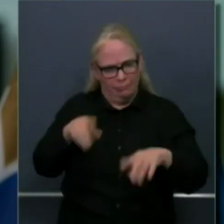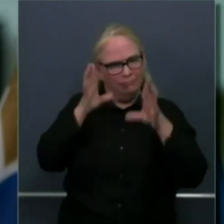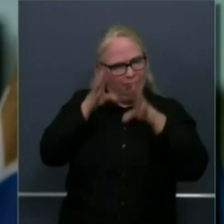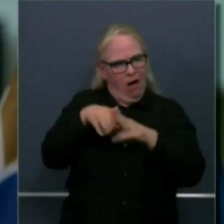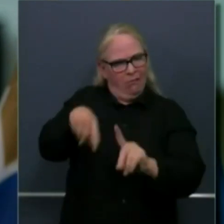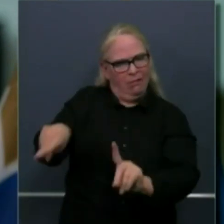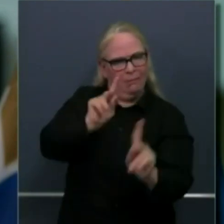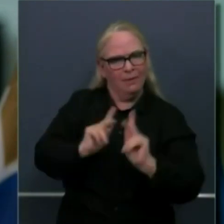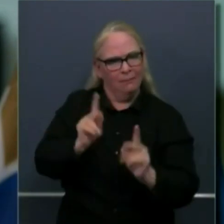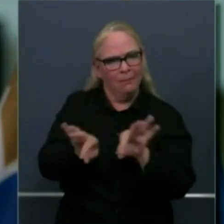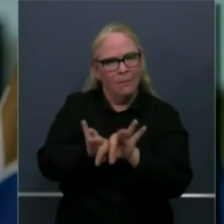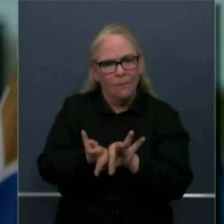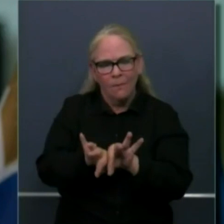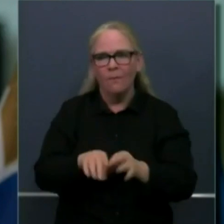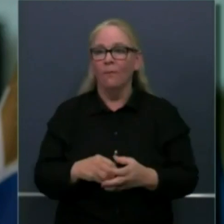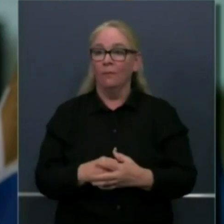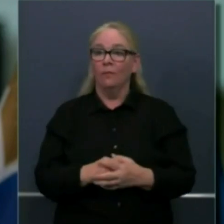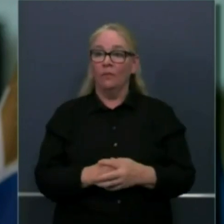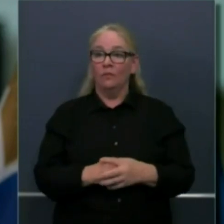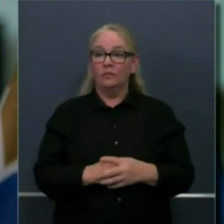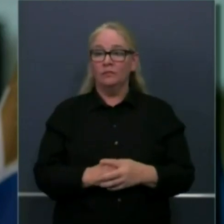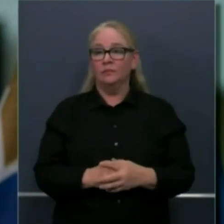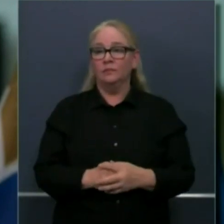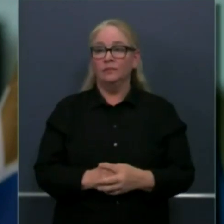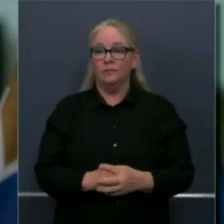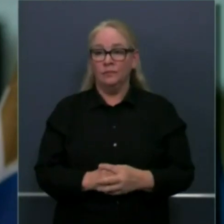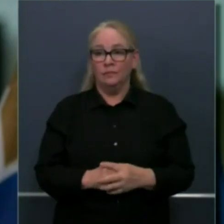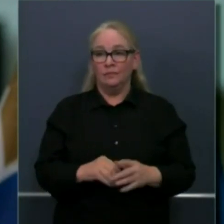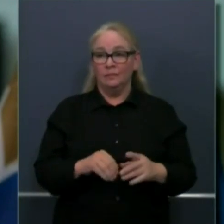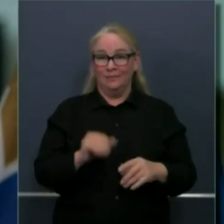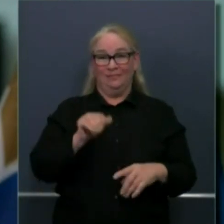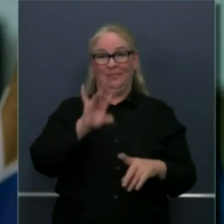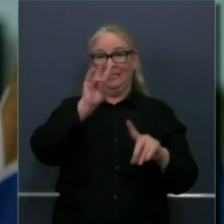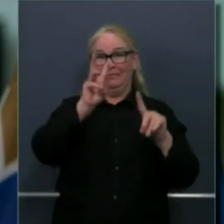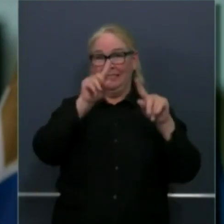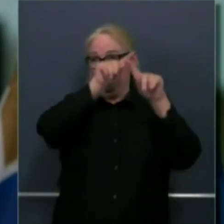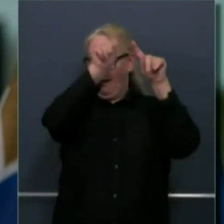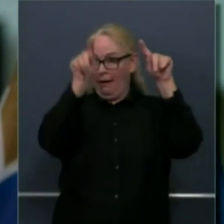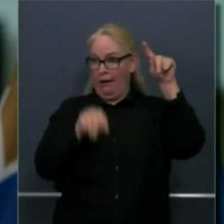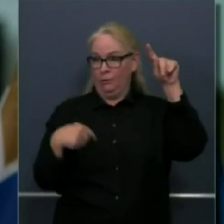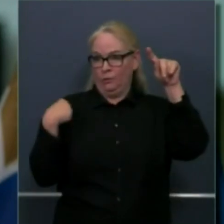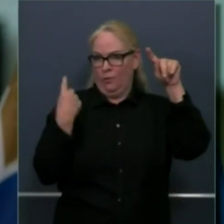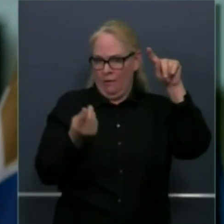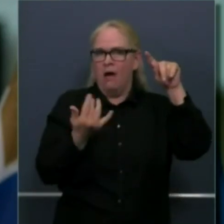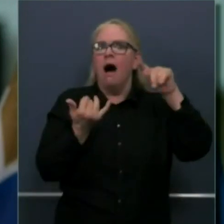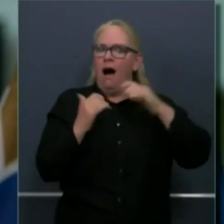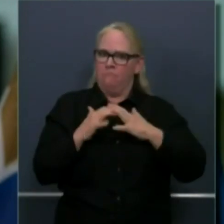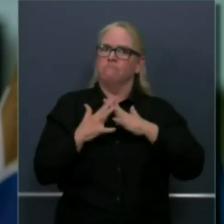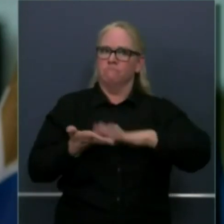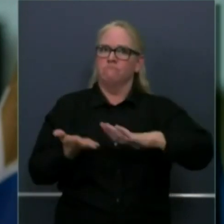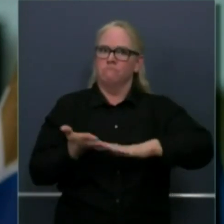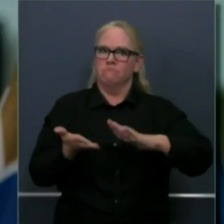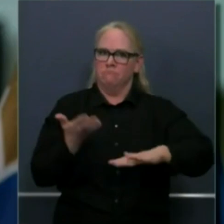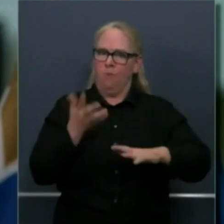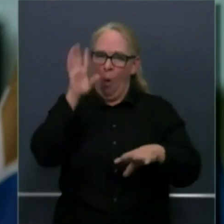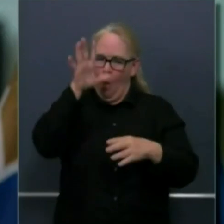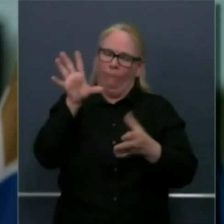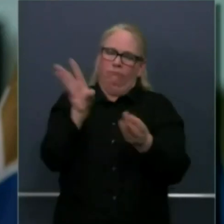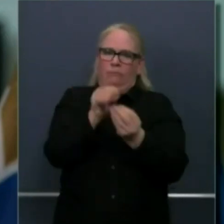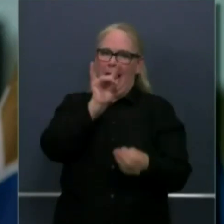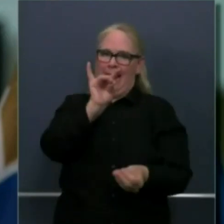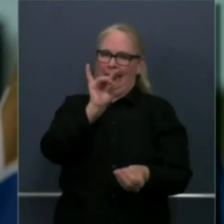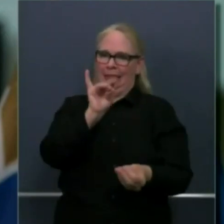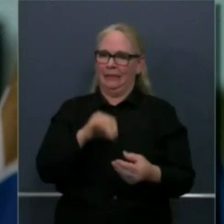of those 80 Optum sites are fully operational. The only concern of the remaining four has been some